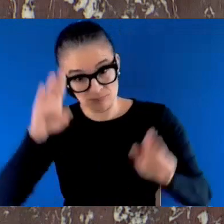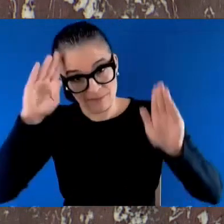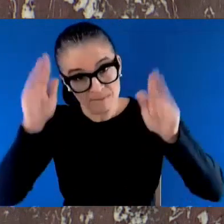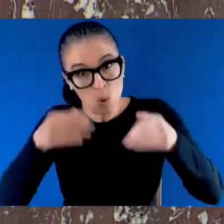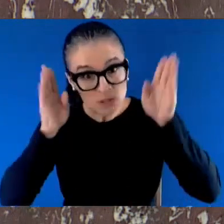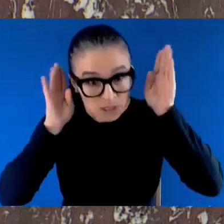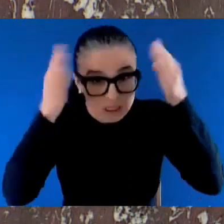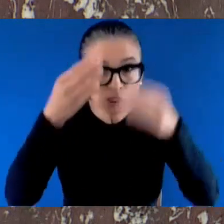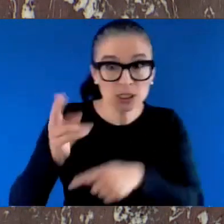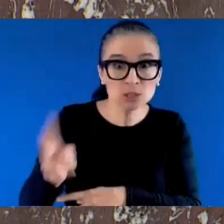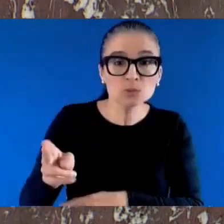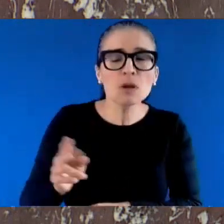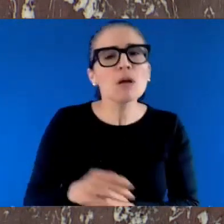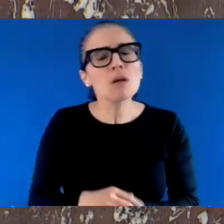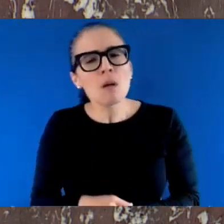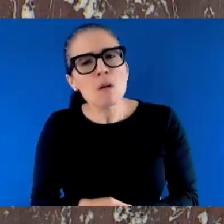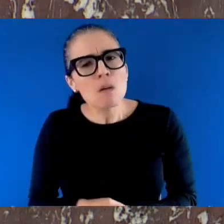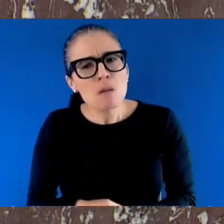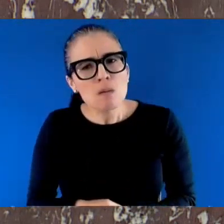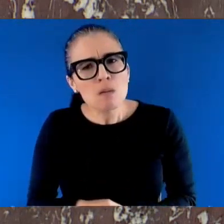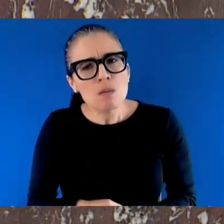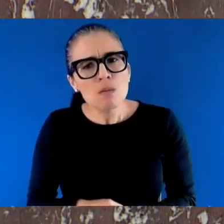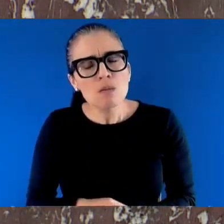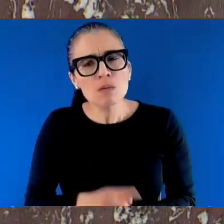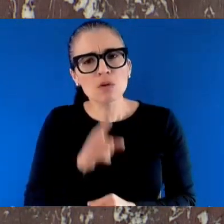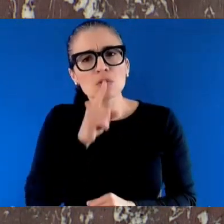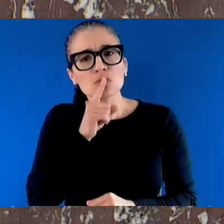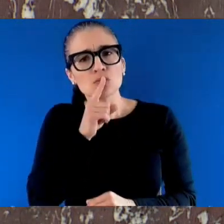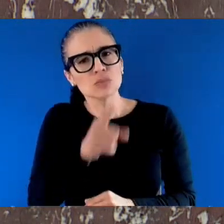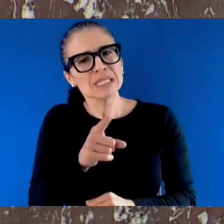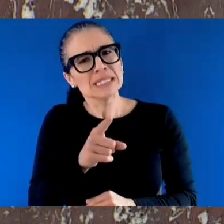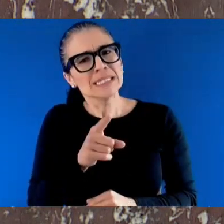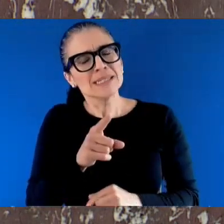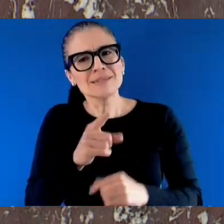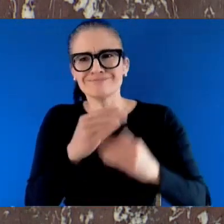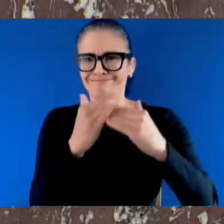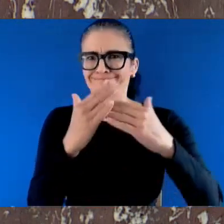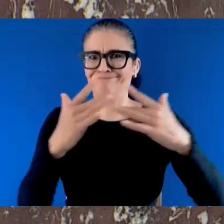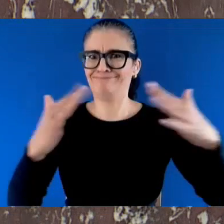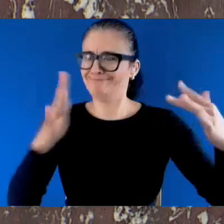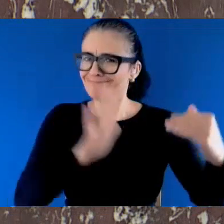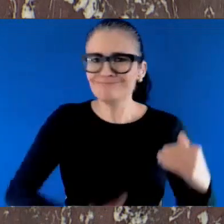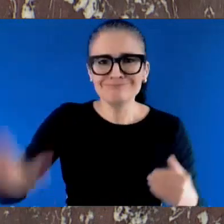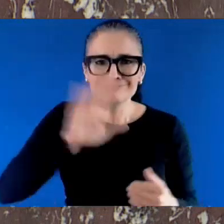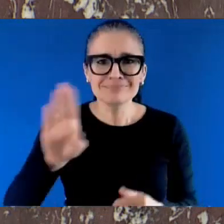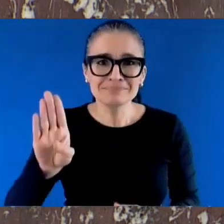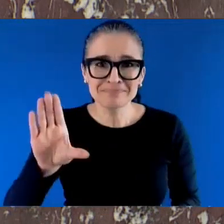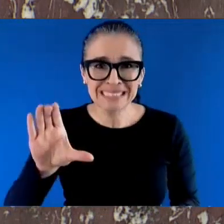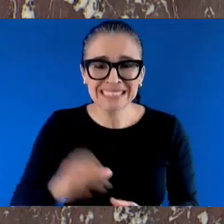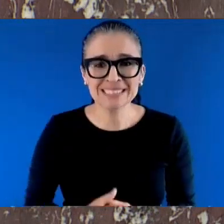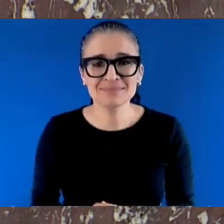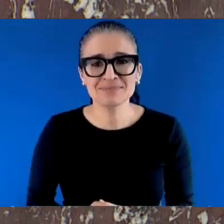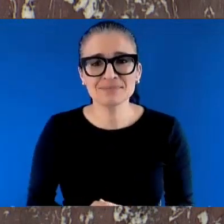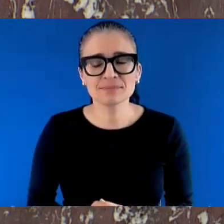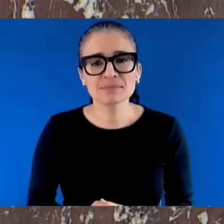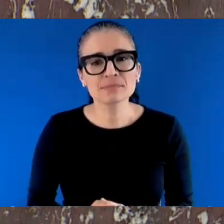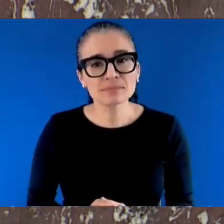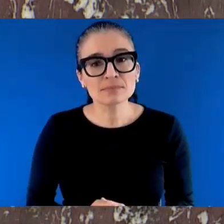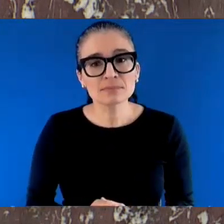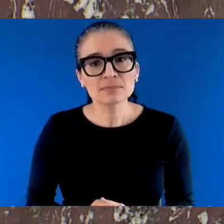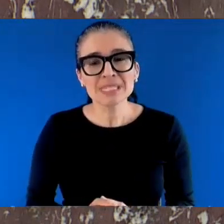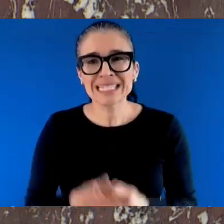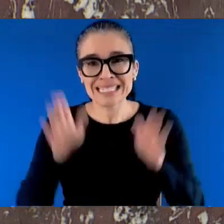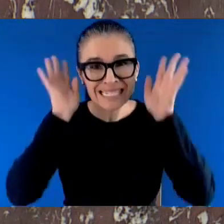throughout British Columbia. This April, we recognize the profound influence of the Sikh community on our province's cultural and